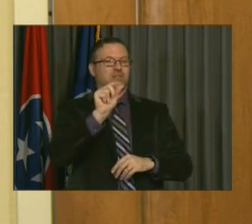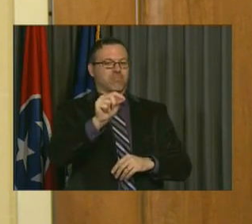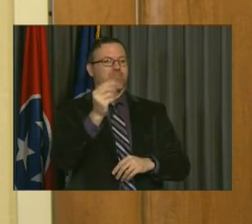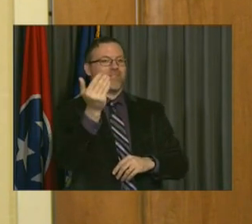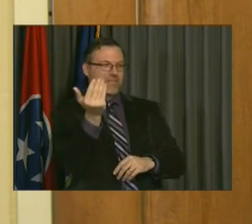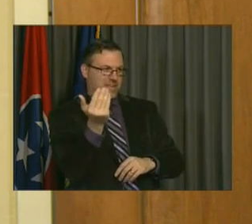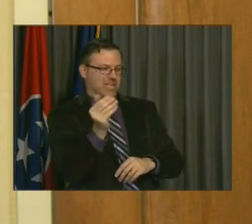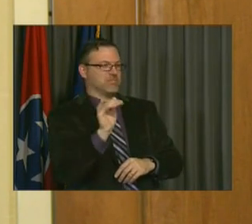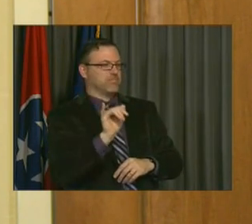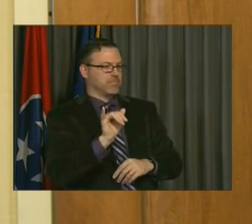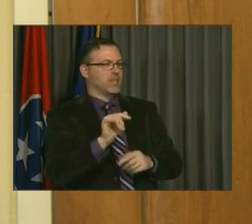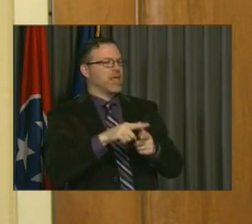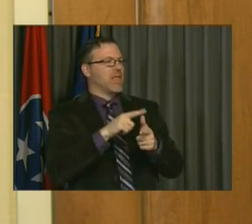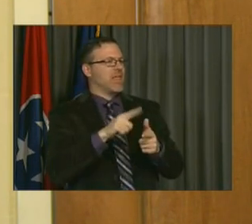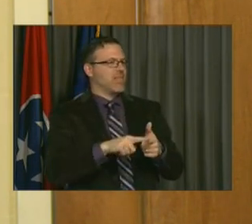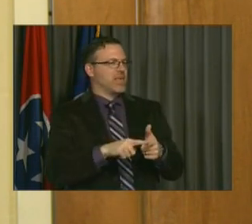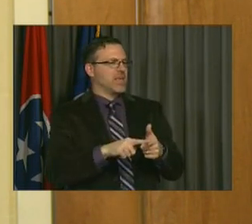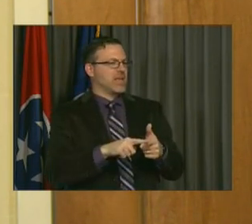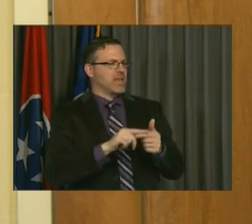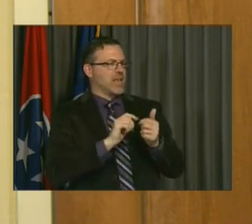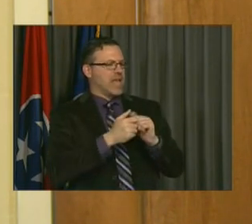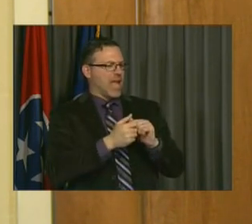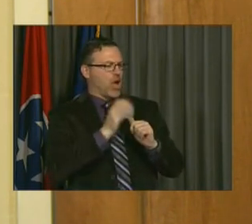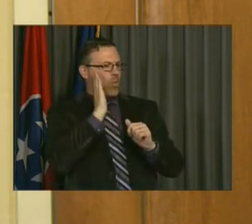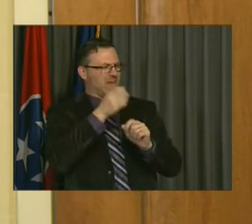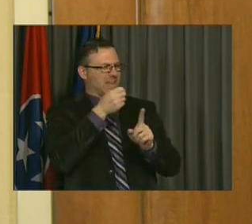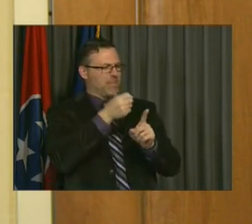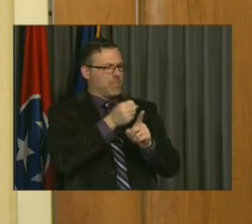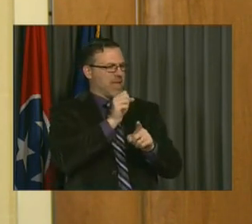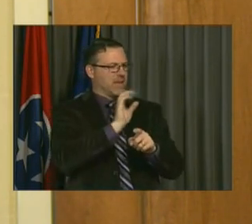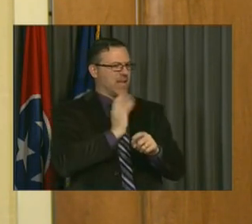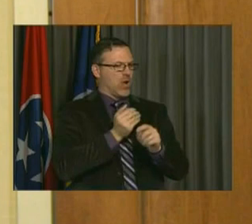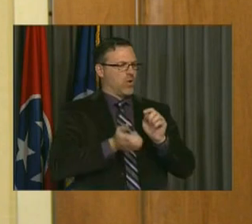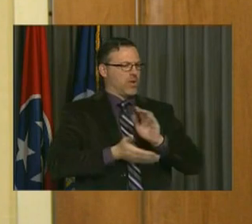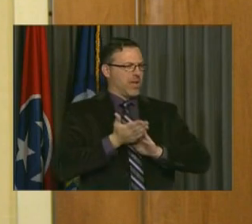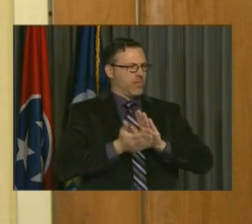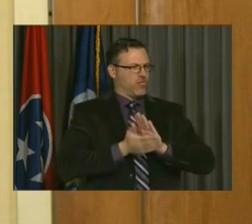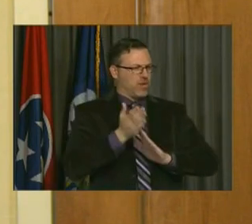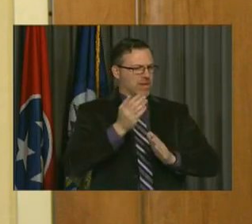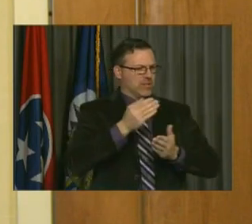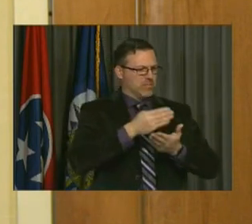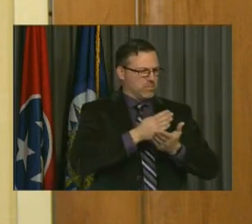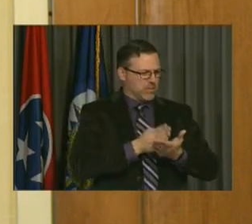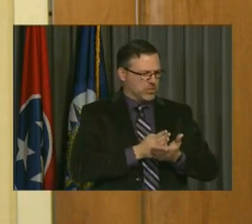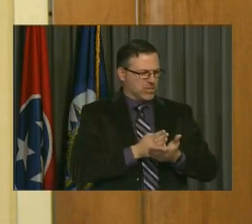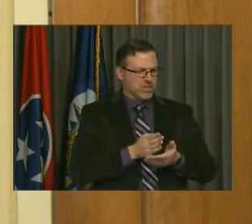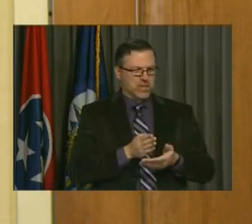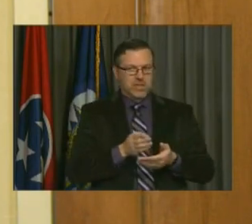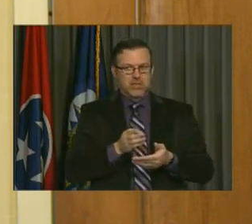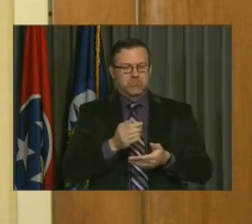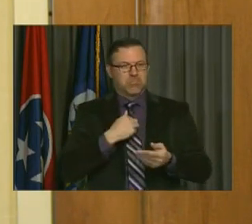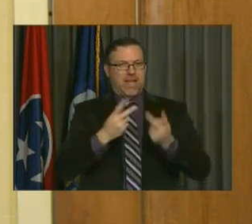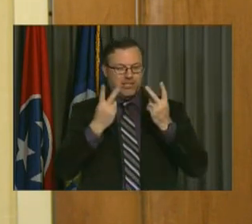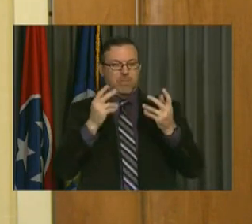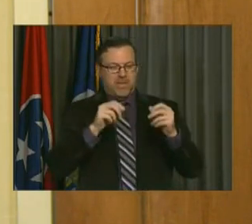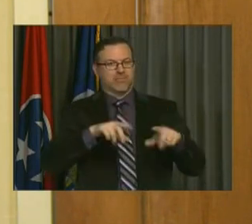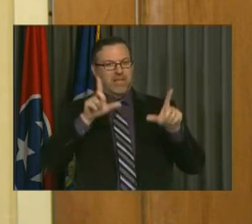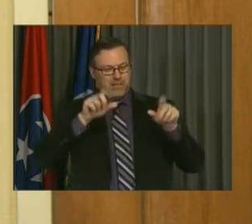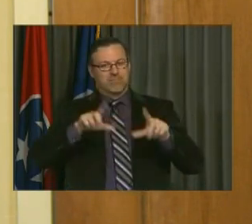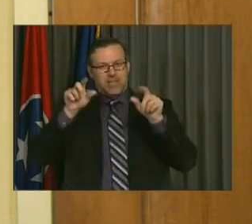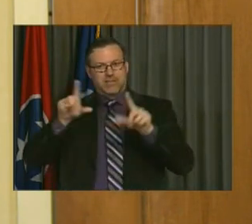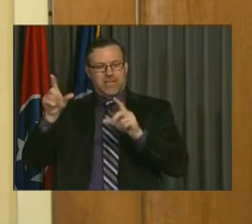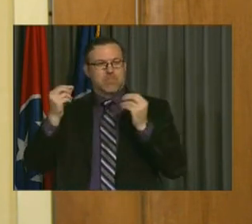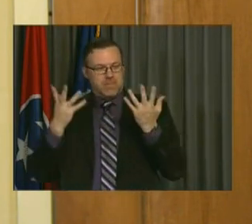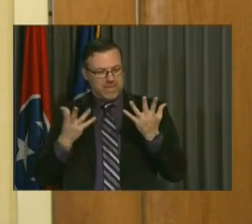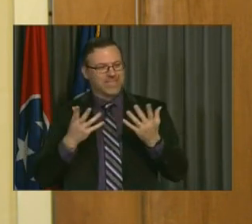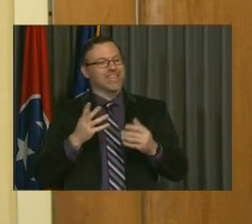that mean in terms of operating budget? I thought I heard, and Nick covered a lot of things in all the slides. I thought I heard him say that